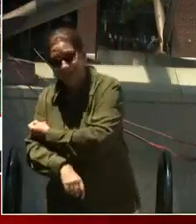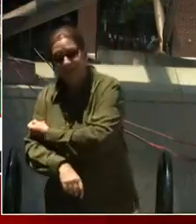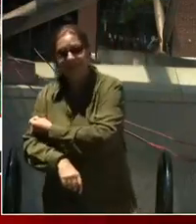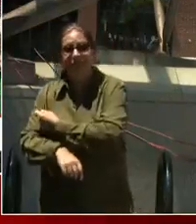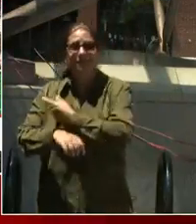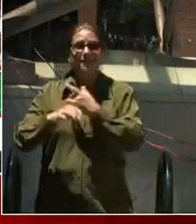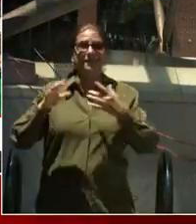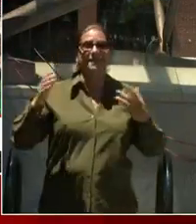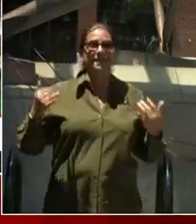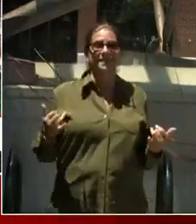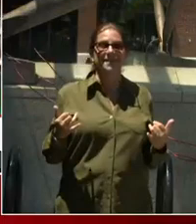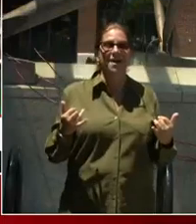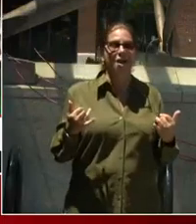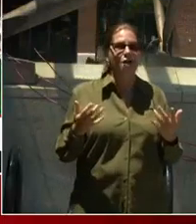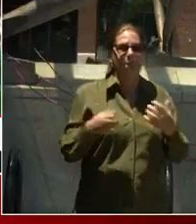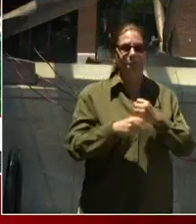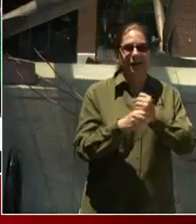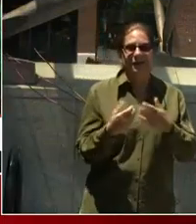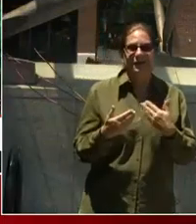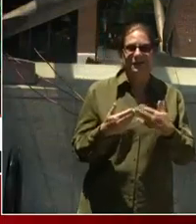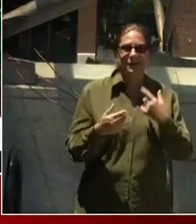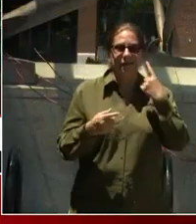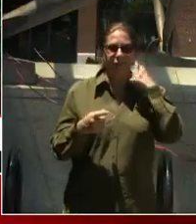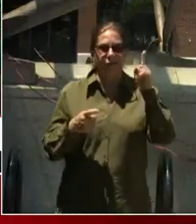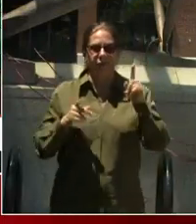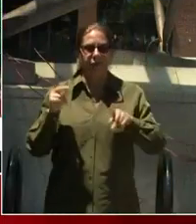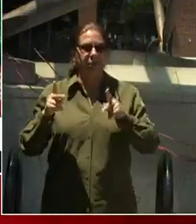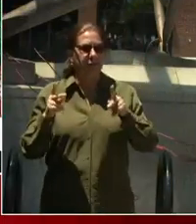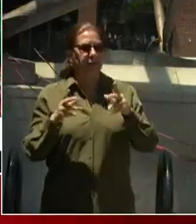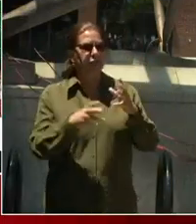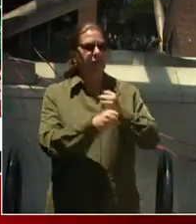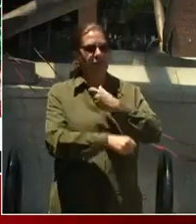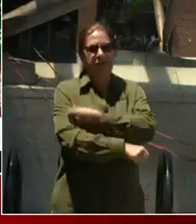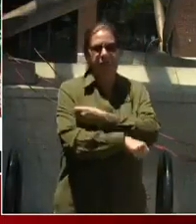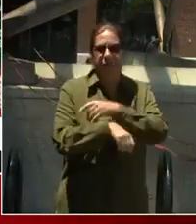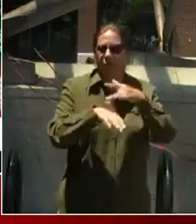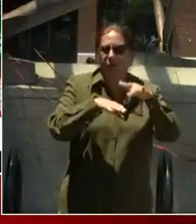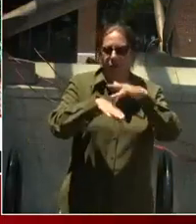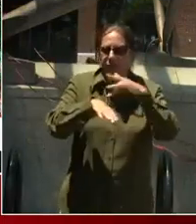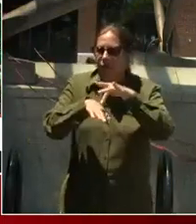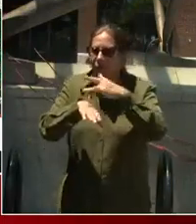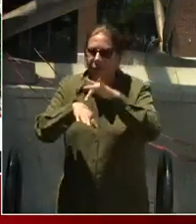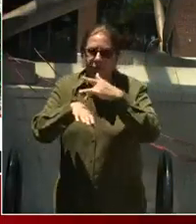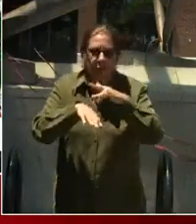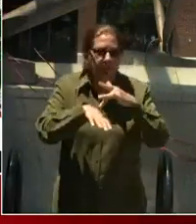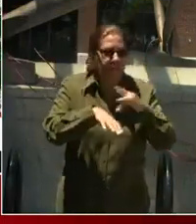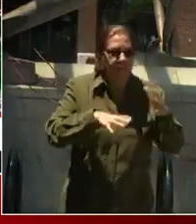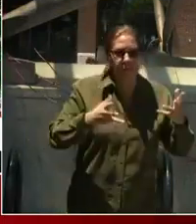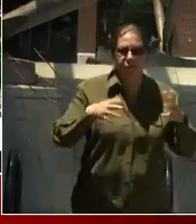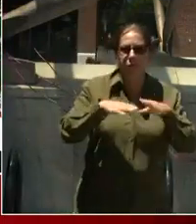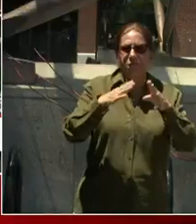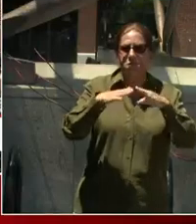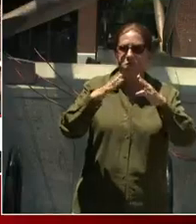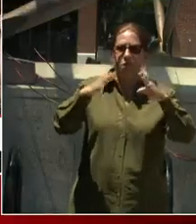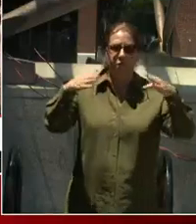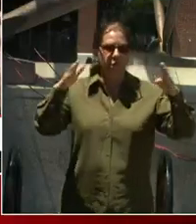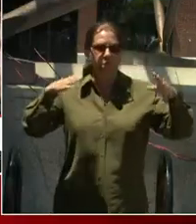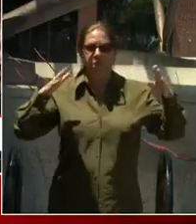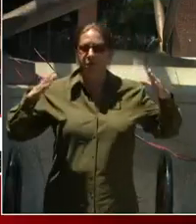got 70% done. It doesn't take that much to get the rest of it done. We've got Skeeter over here. He'll do it for you. Yeah.